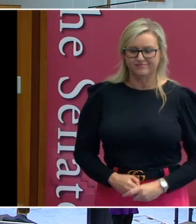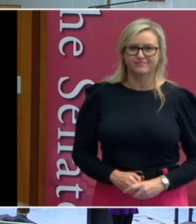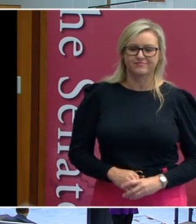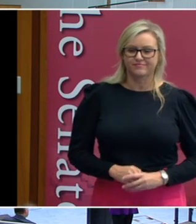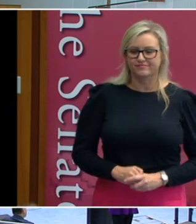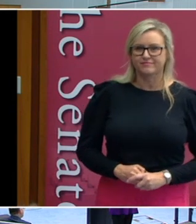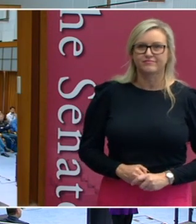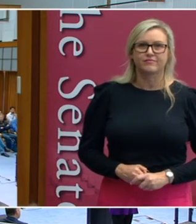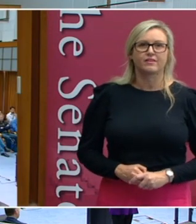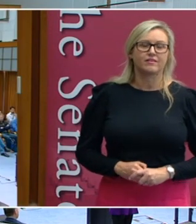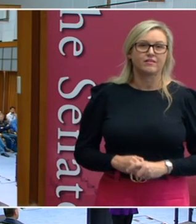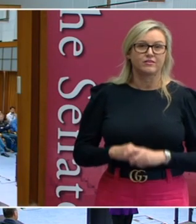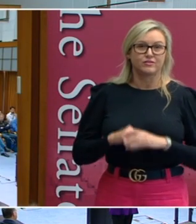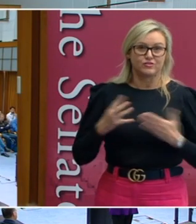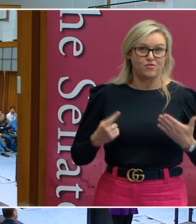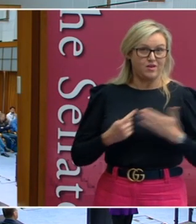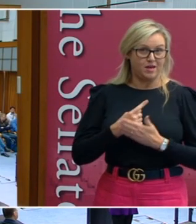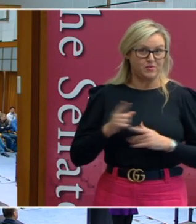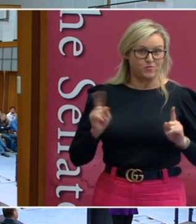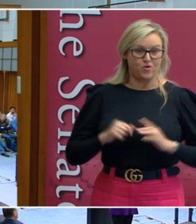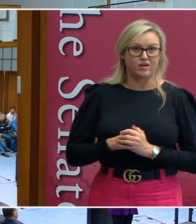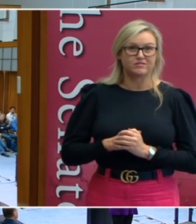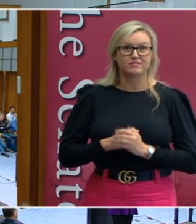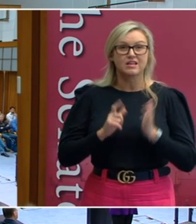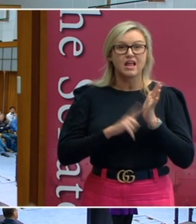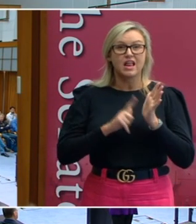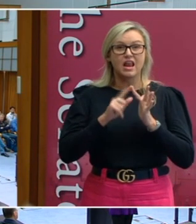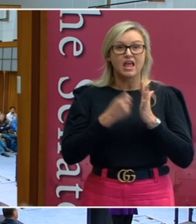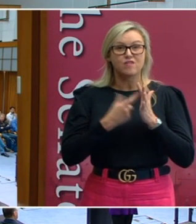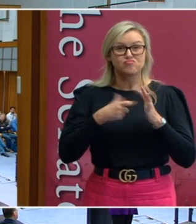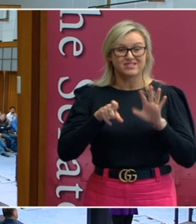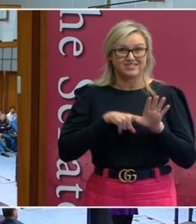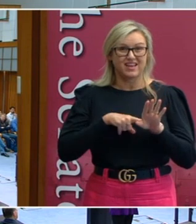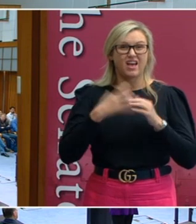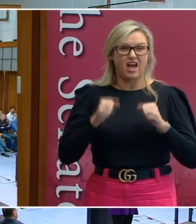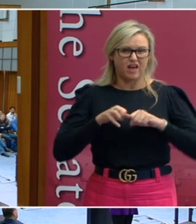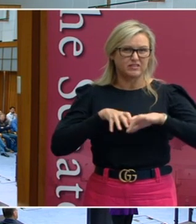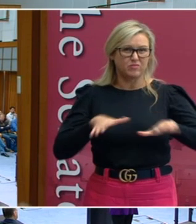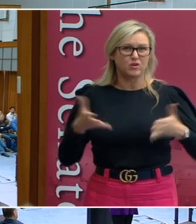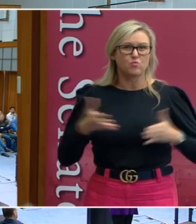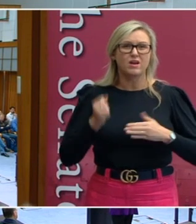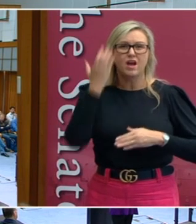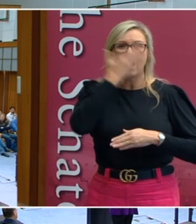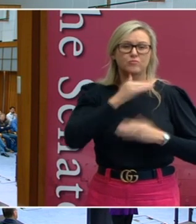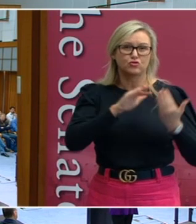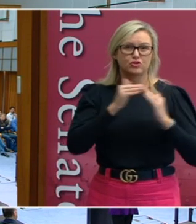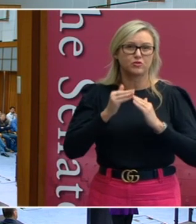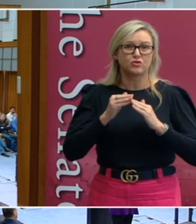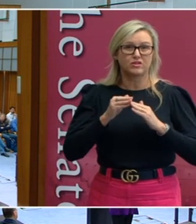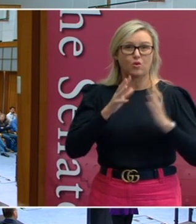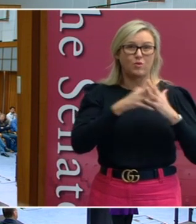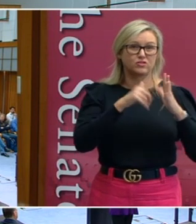So, what happened was that there was the spread of leprosy in Aboriginal communities in the north of the country,